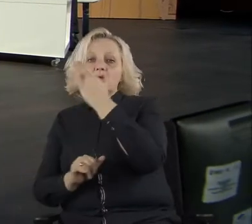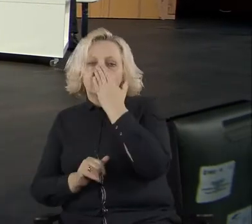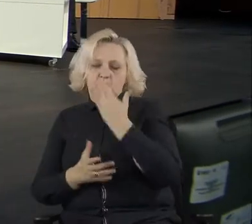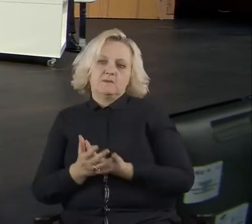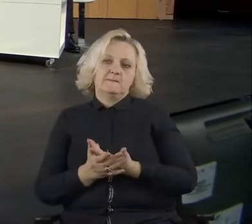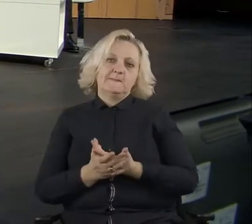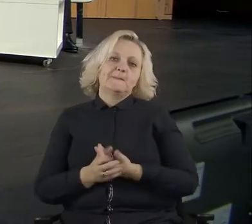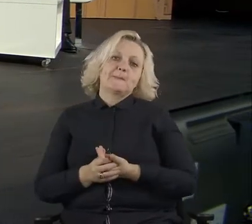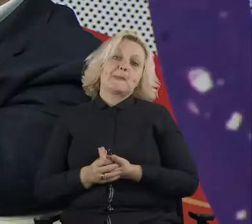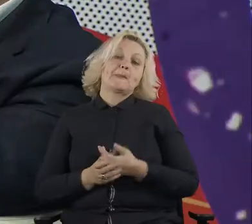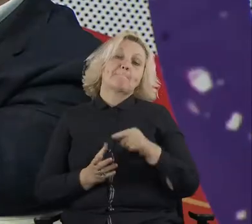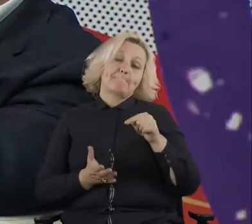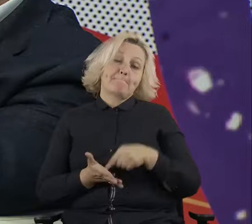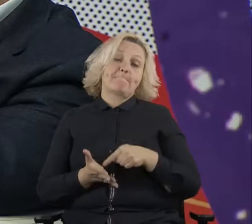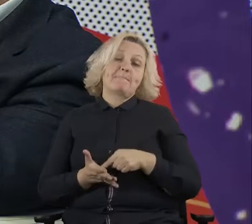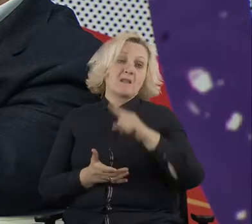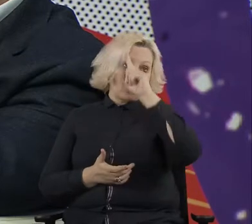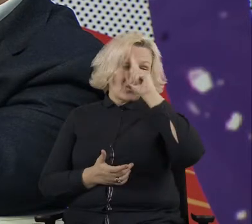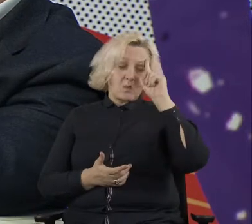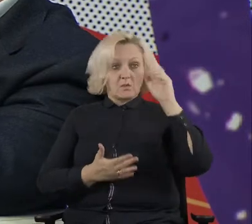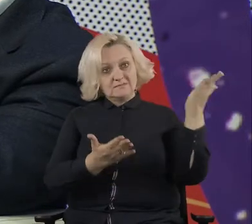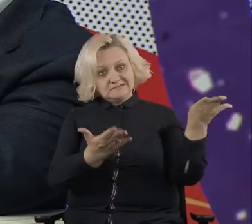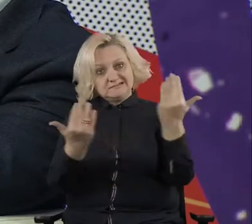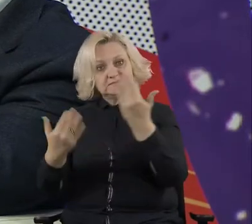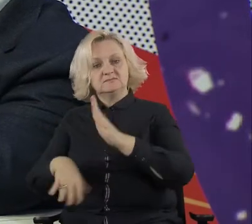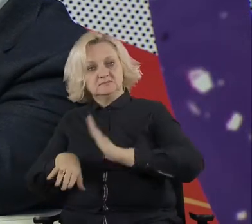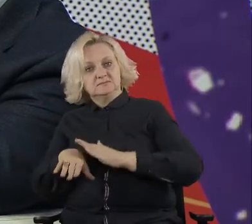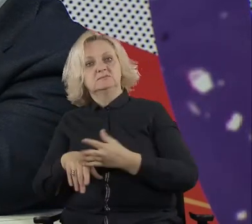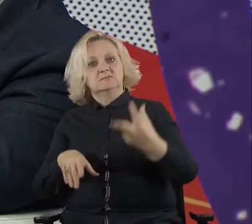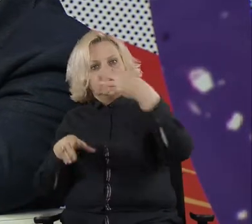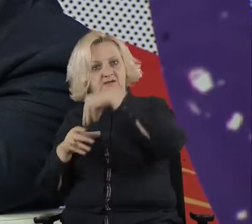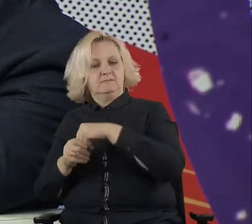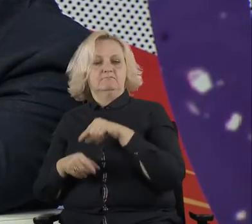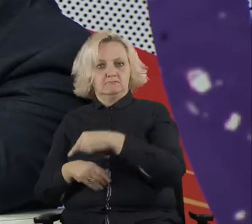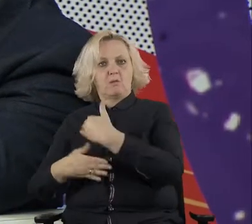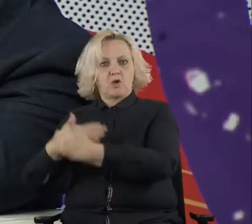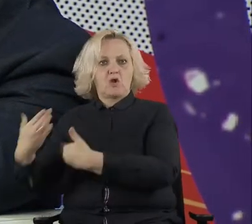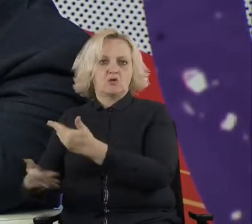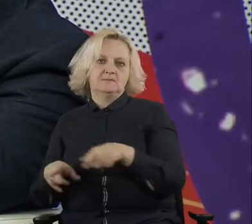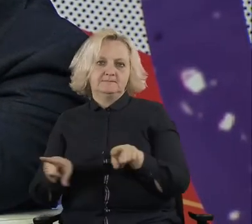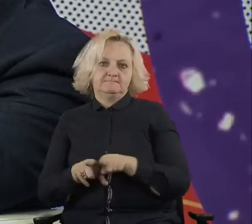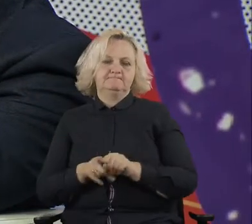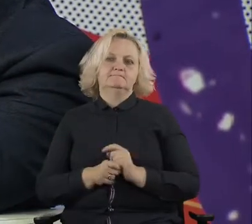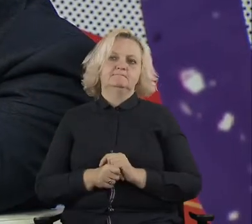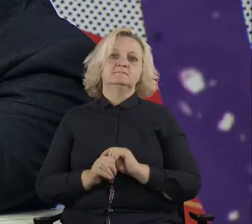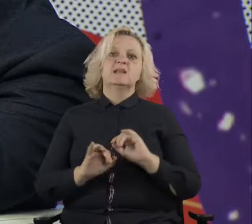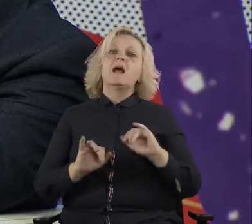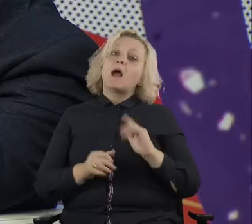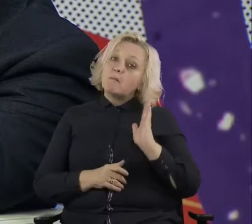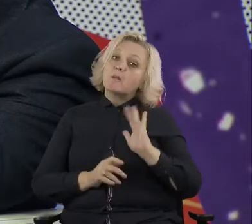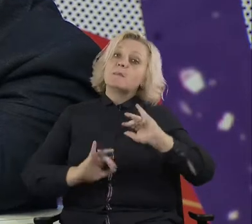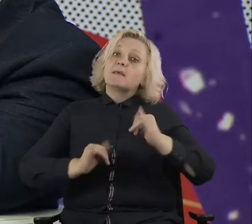in the process is like, how, how, how exactly was it done? How exactly it is done to,